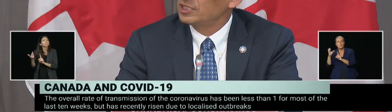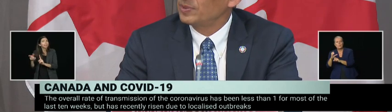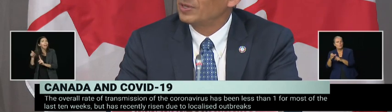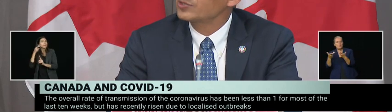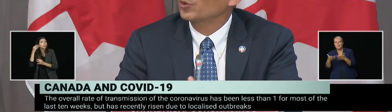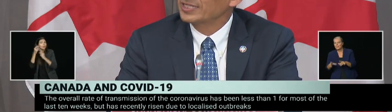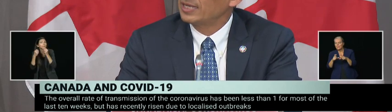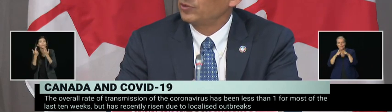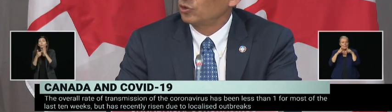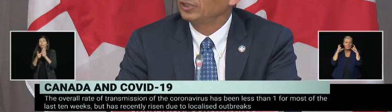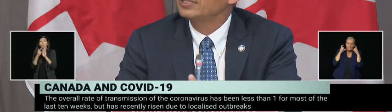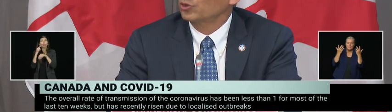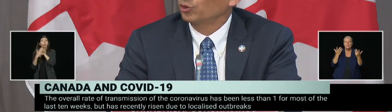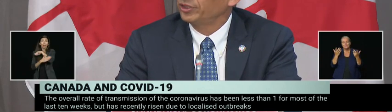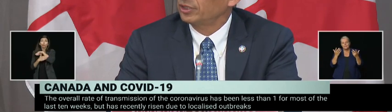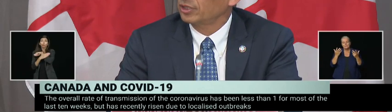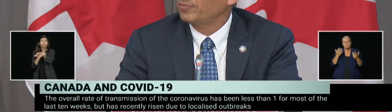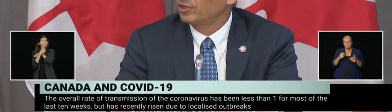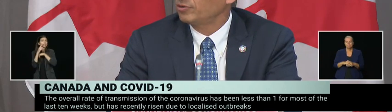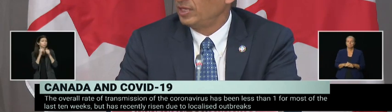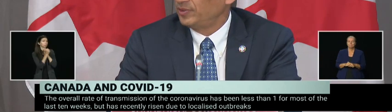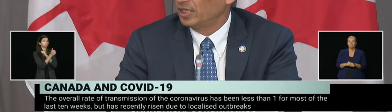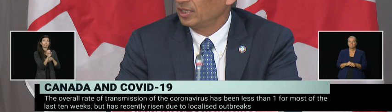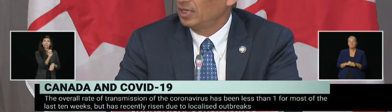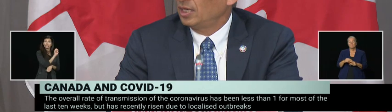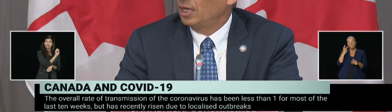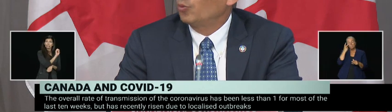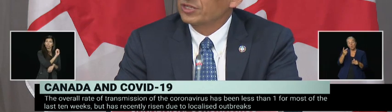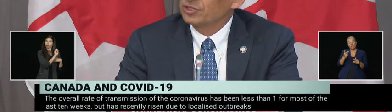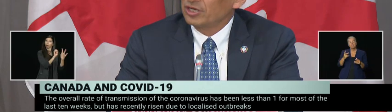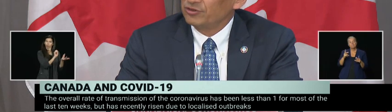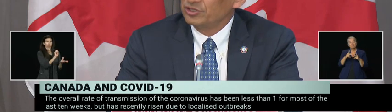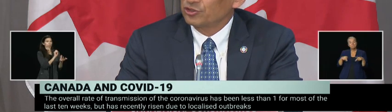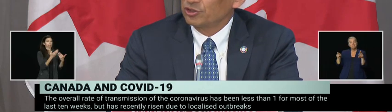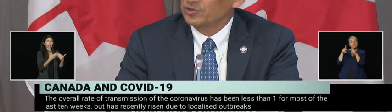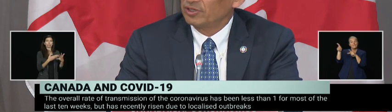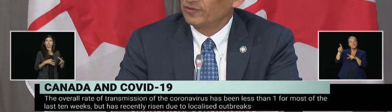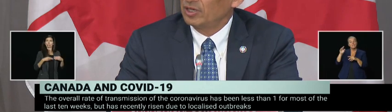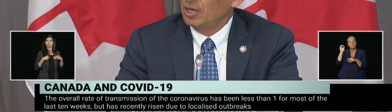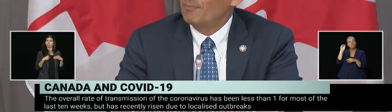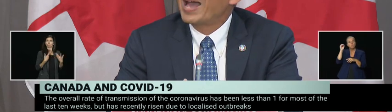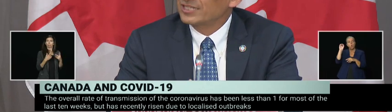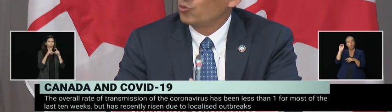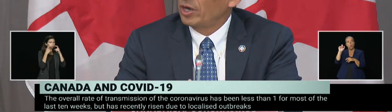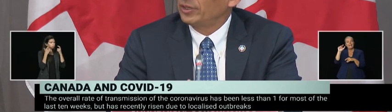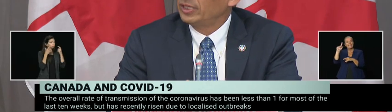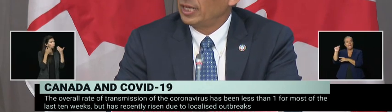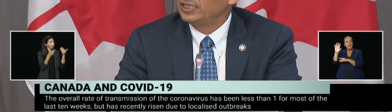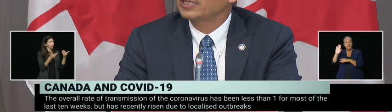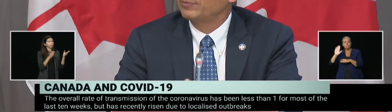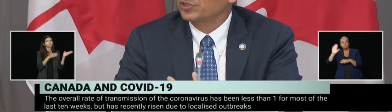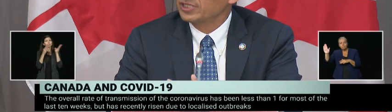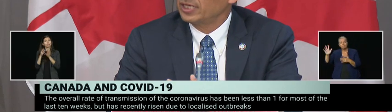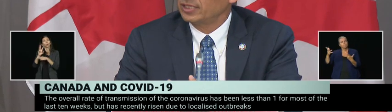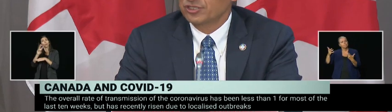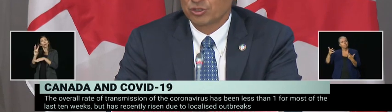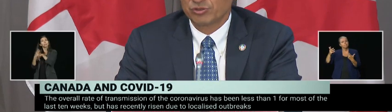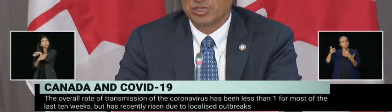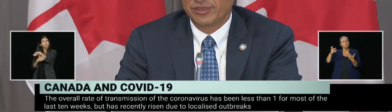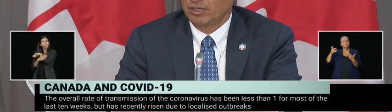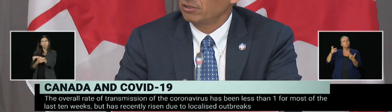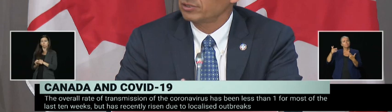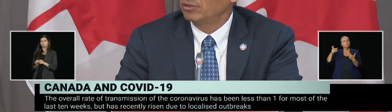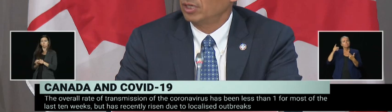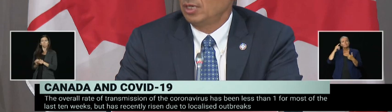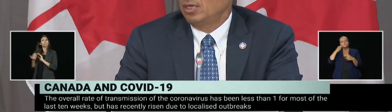culturally it's been much more accepted, or at least earlier, compared to maybe Western countries in terms of mask-wearing any time you're sick, it